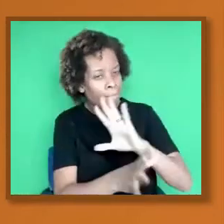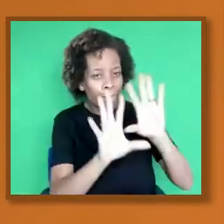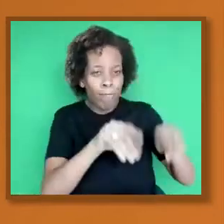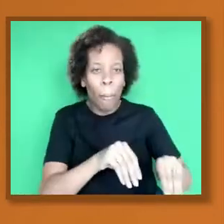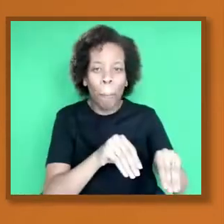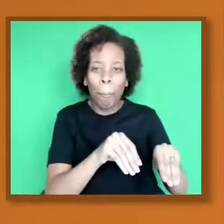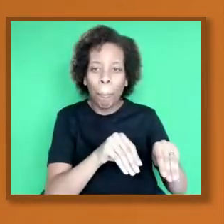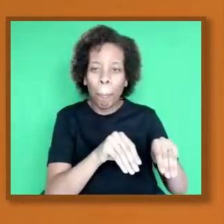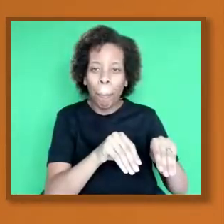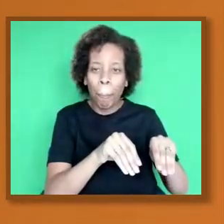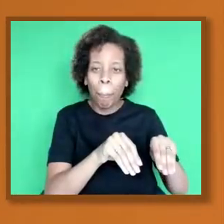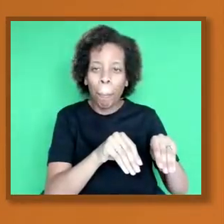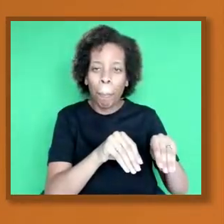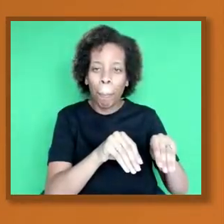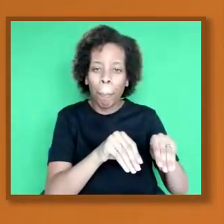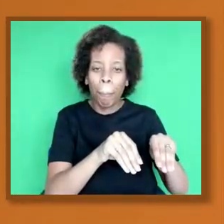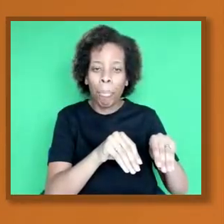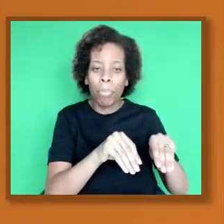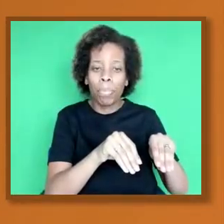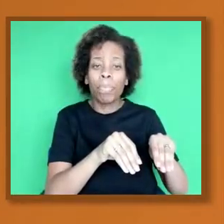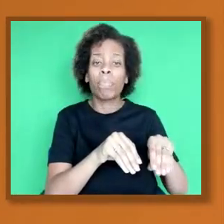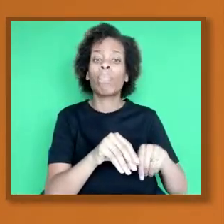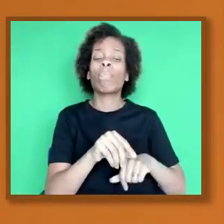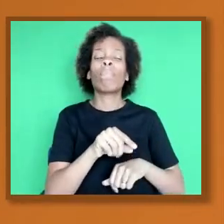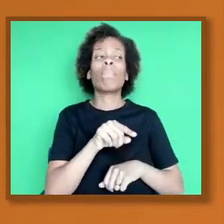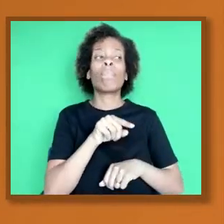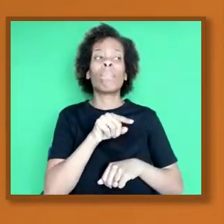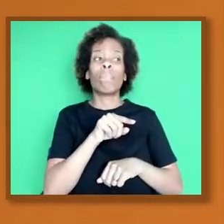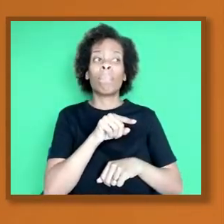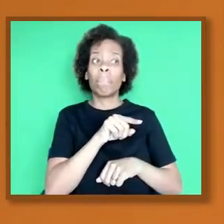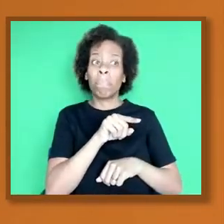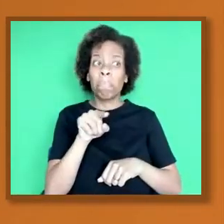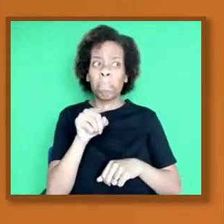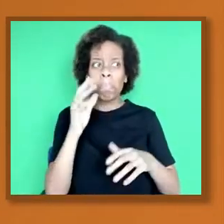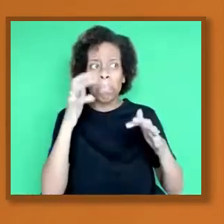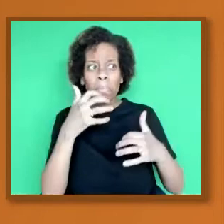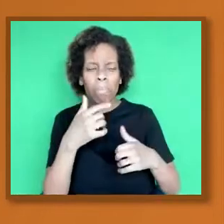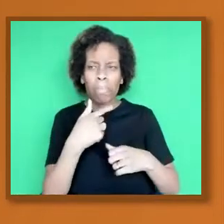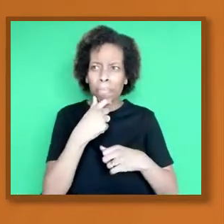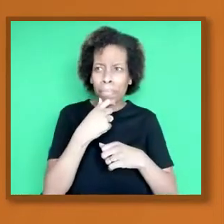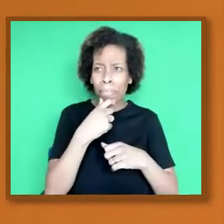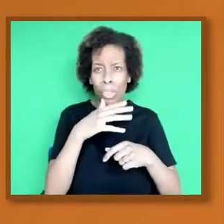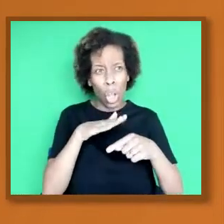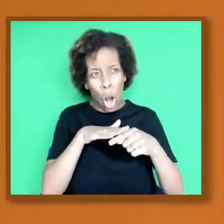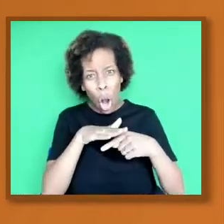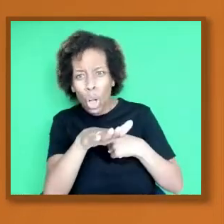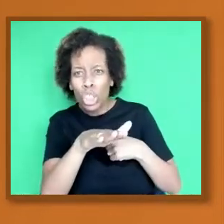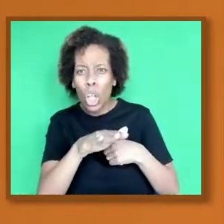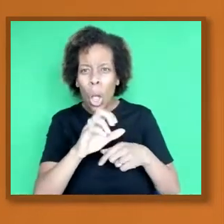is how COVID can actually have an impact, but also long-term COVID as well.